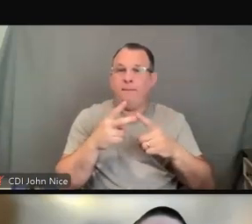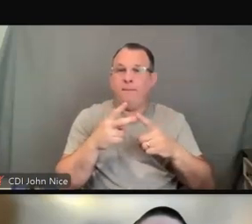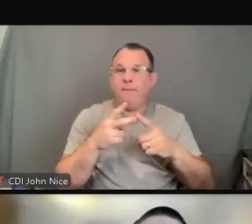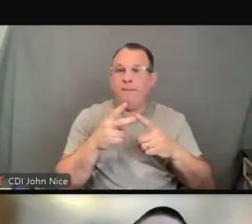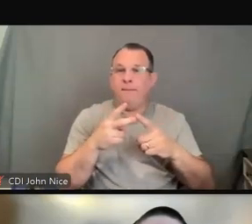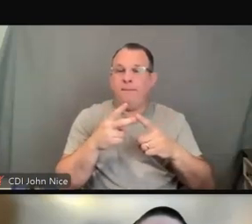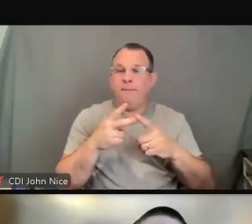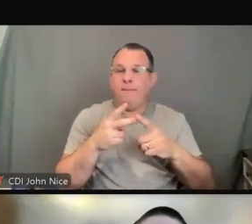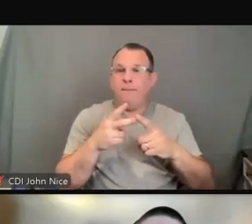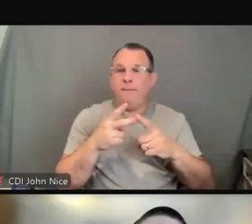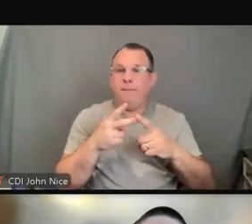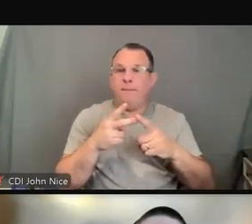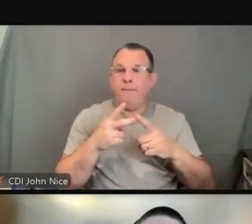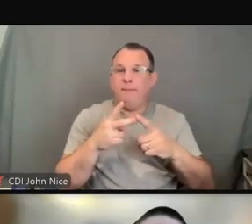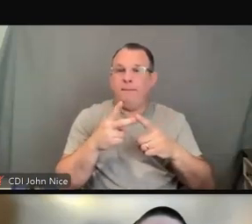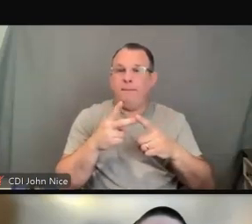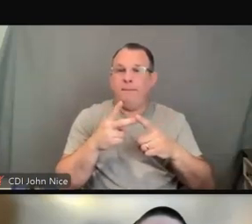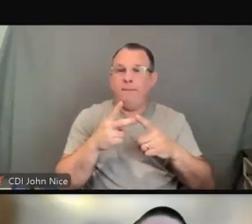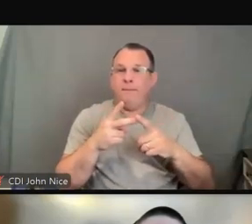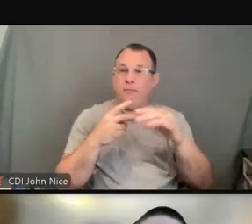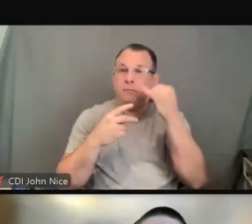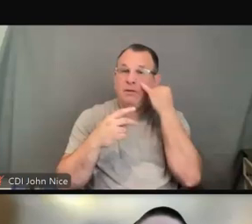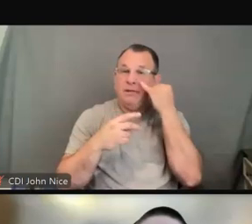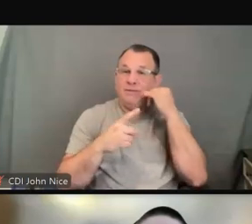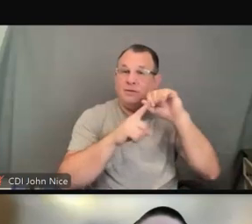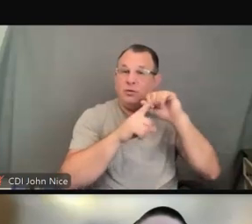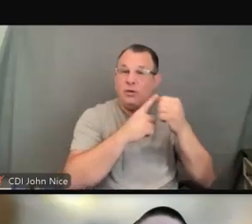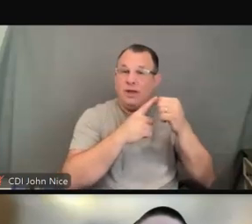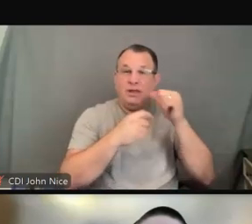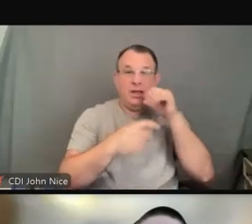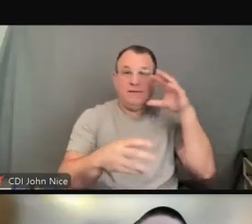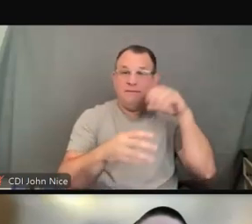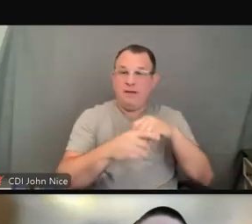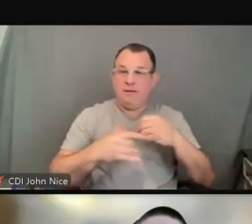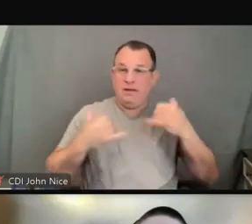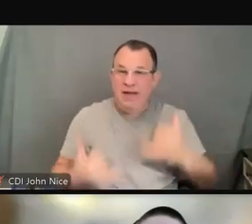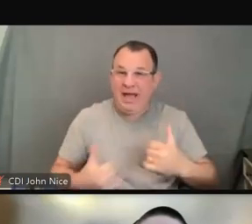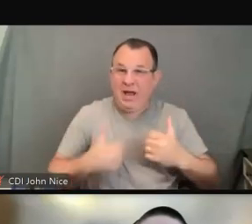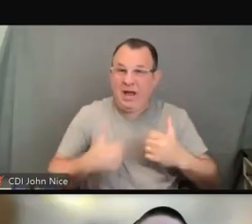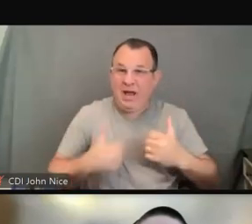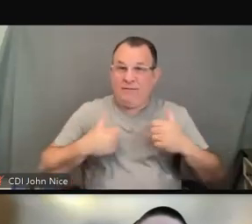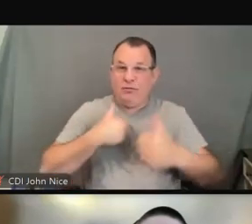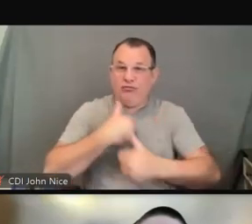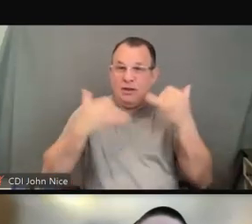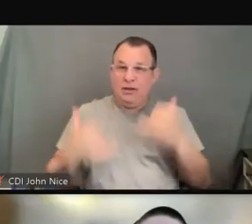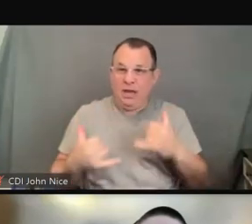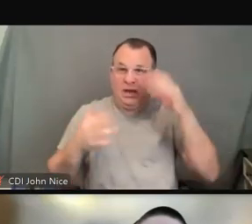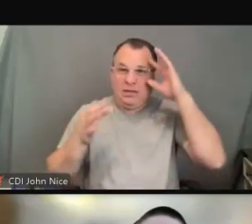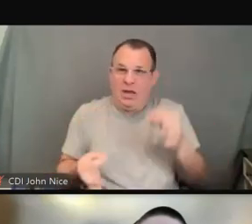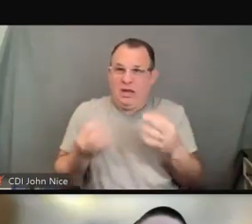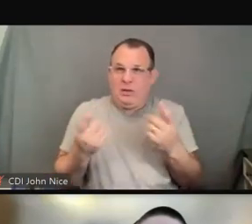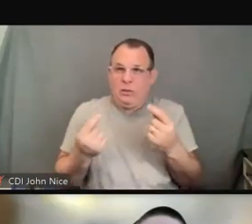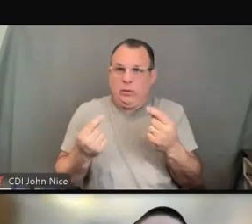situations not involving imminent threat, when adult who is accompanied by somebody who uses my language